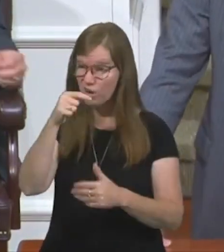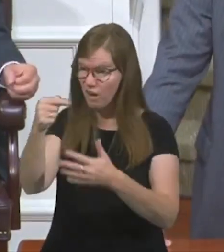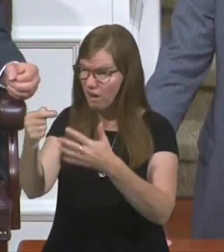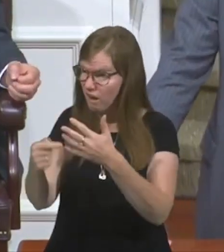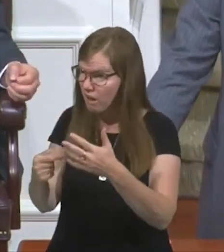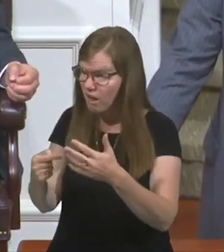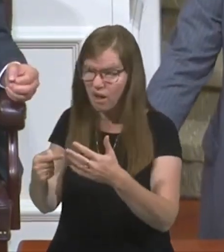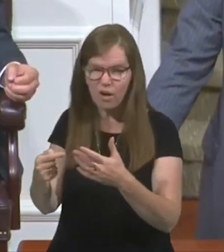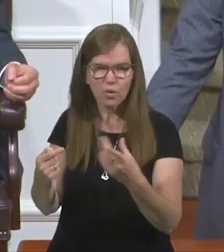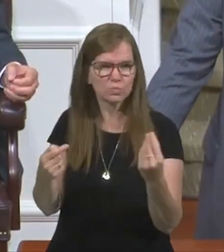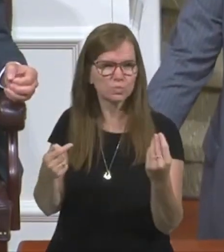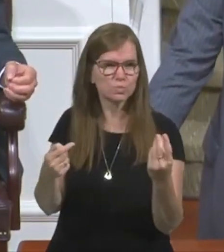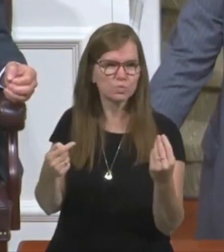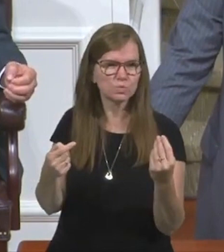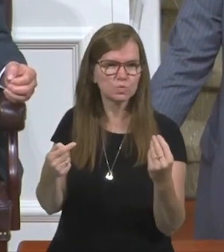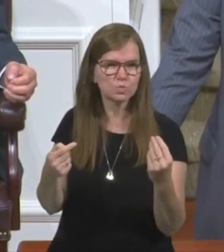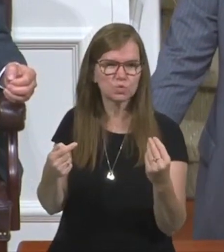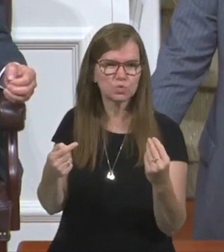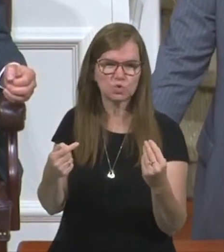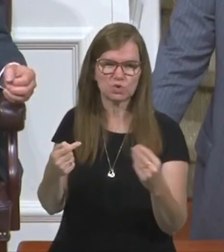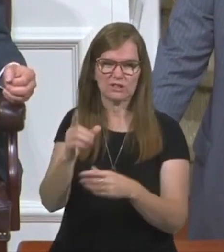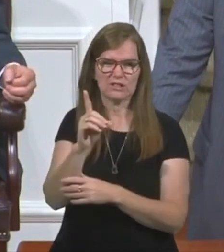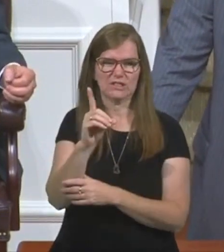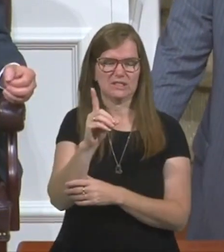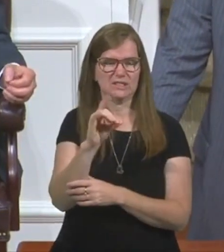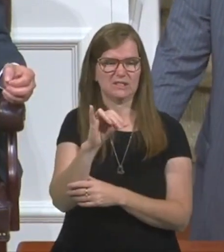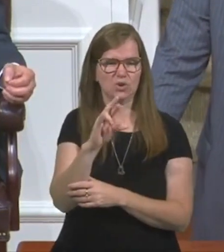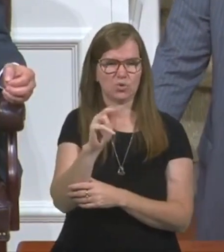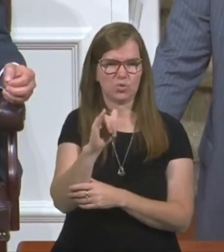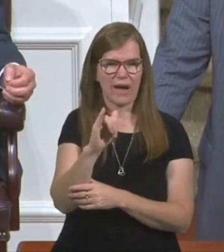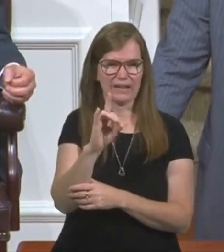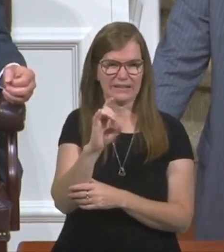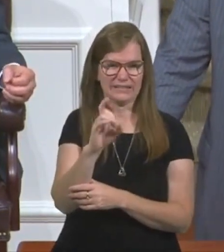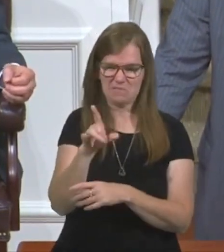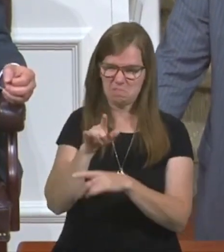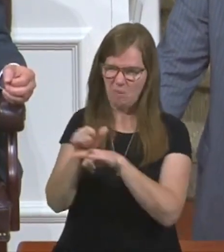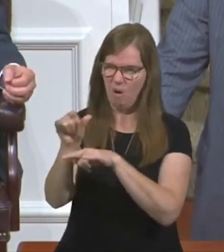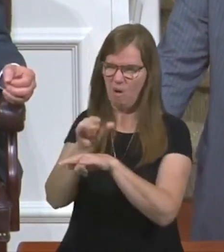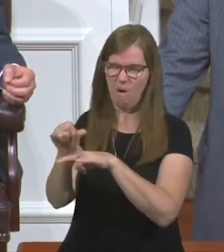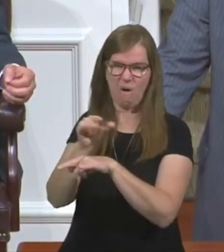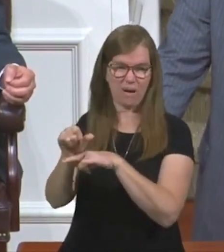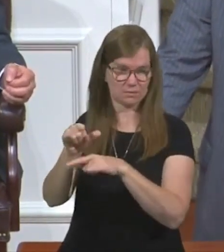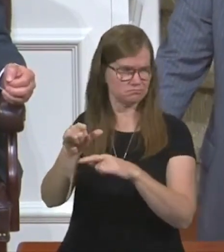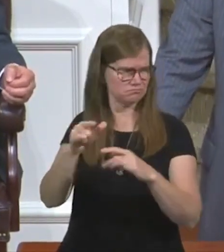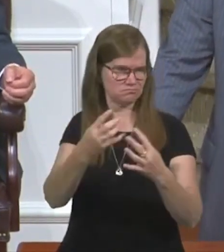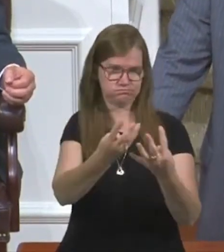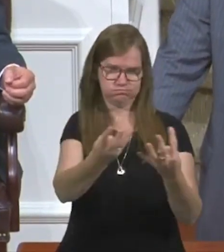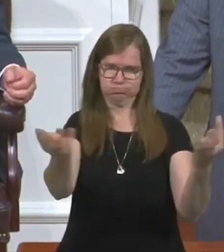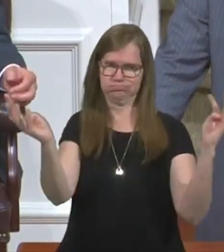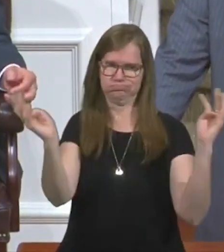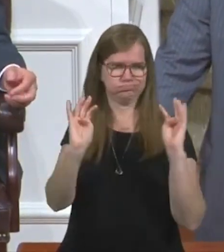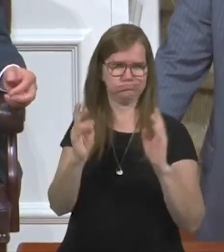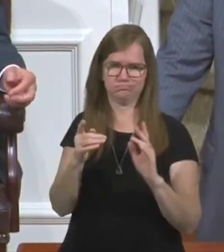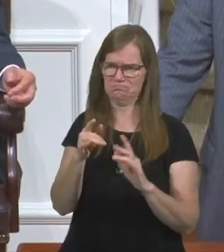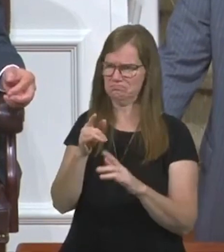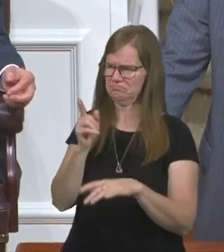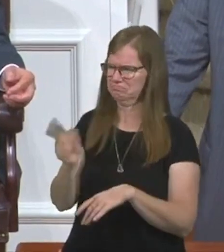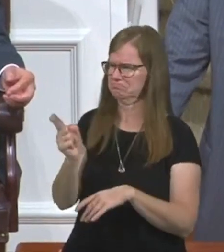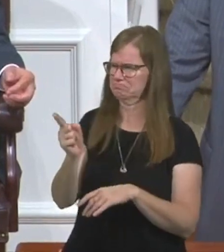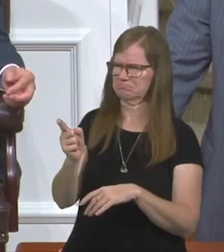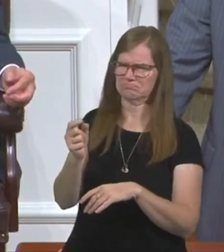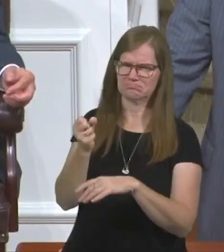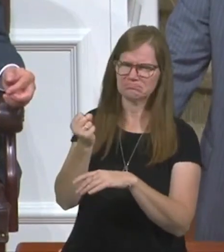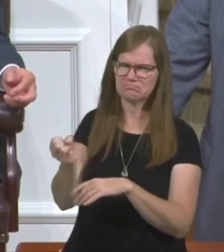what? They derided him. They, they, they mocked him publicly, rebuked him,